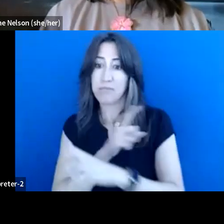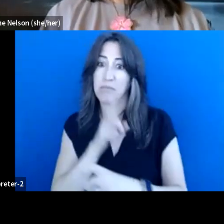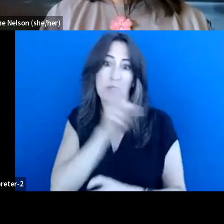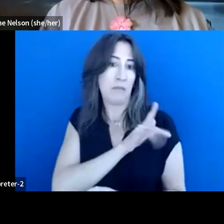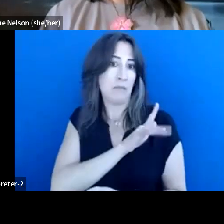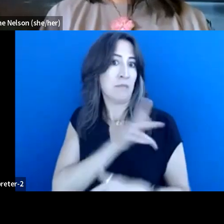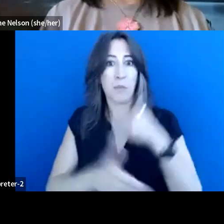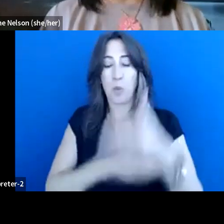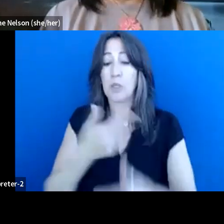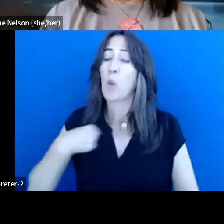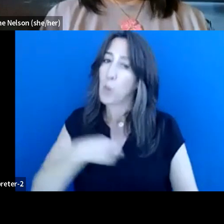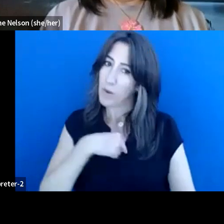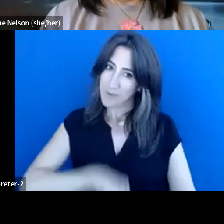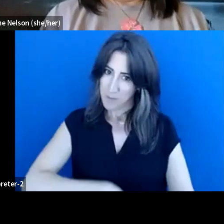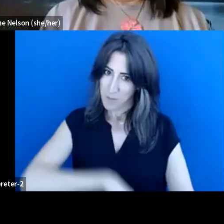very, very proud of that.